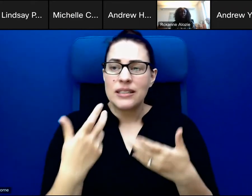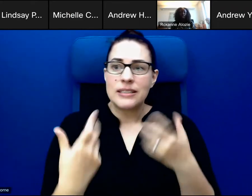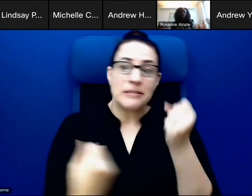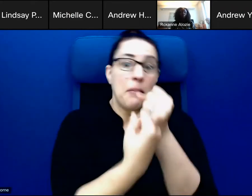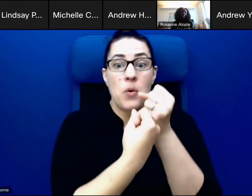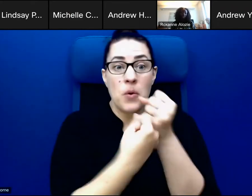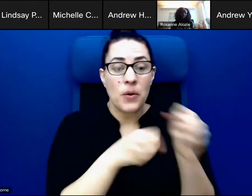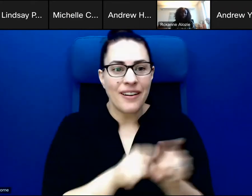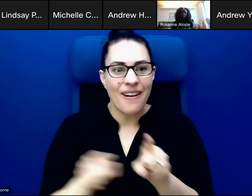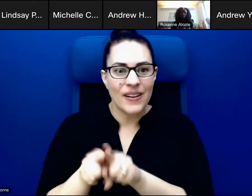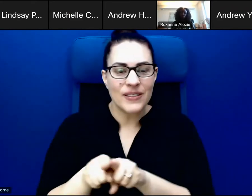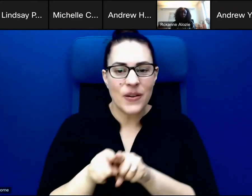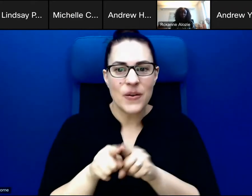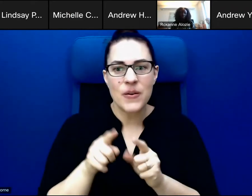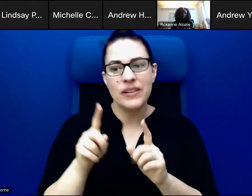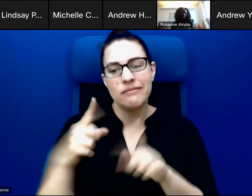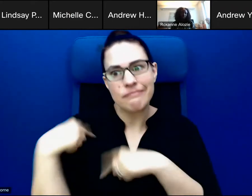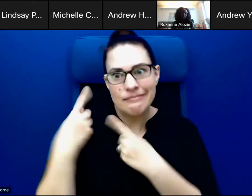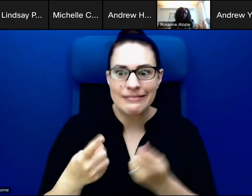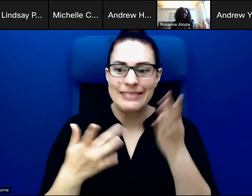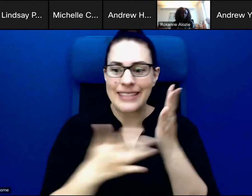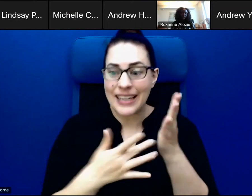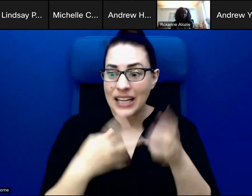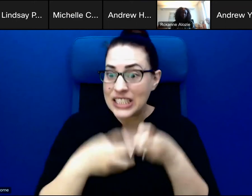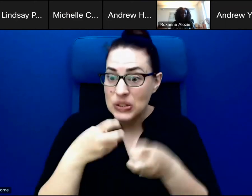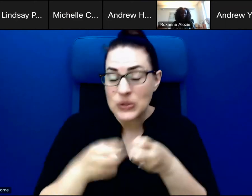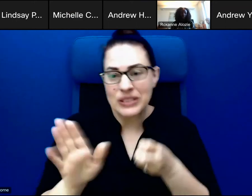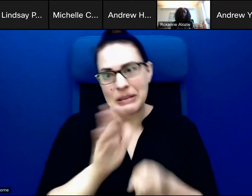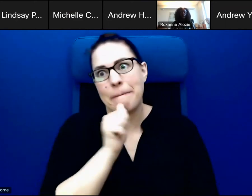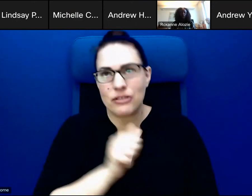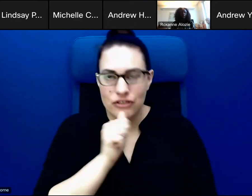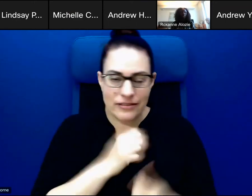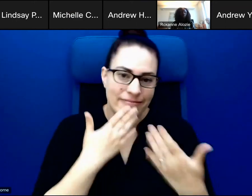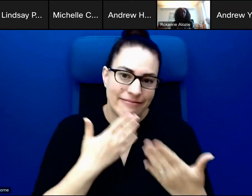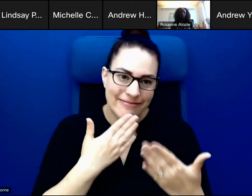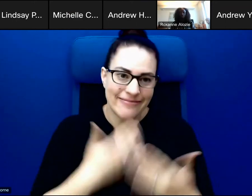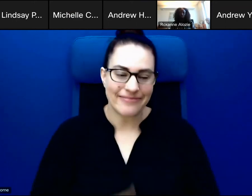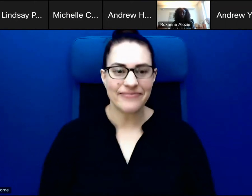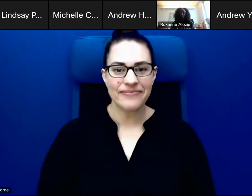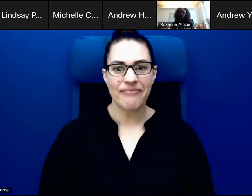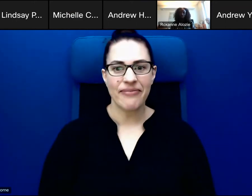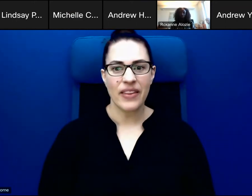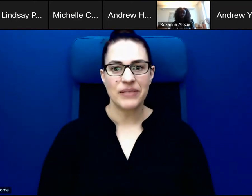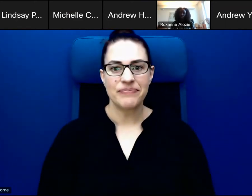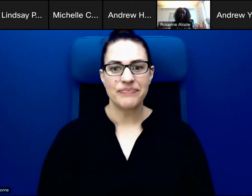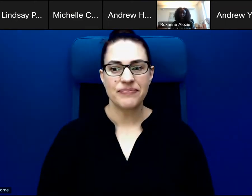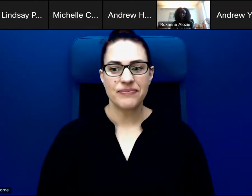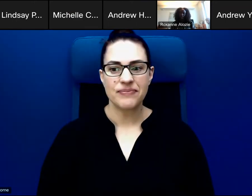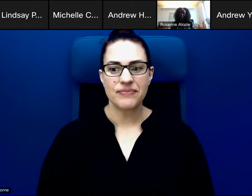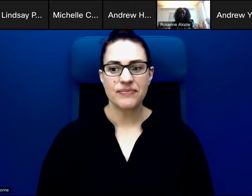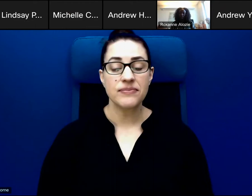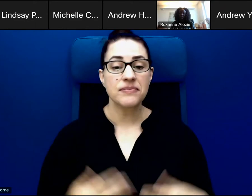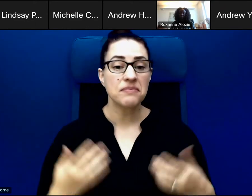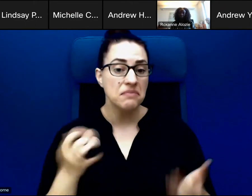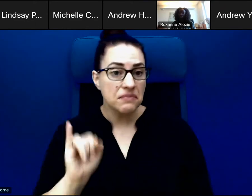as well as your patience as we've worked through some of the technical issues that we've had this morning. I do want to see if we can,